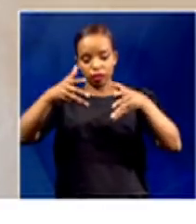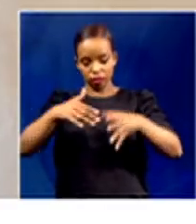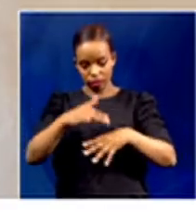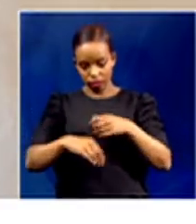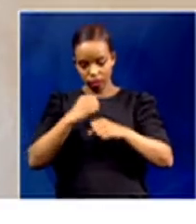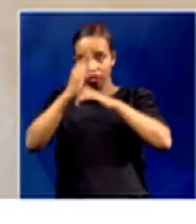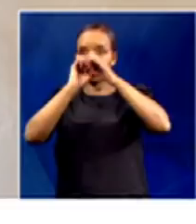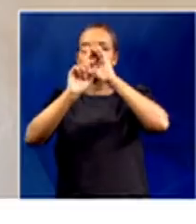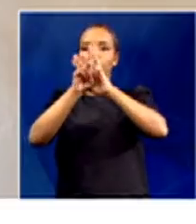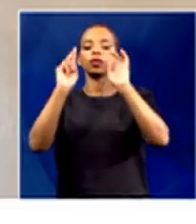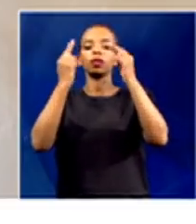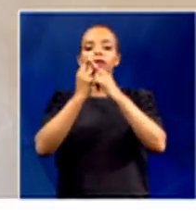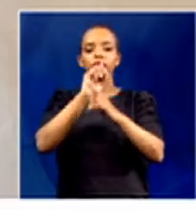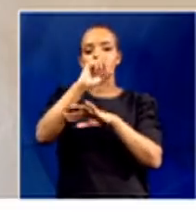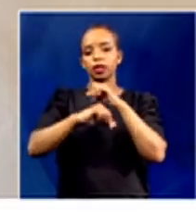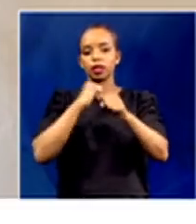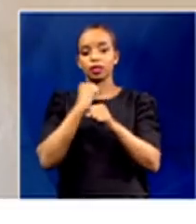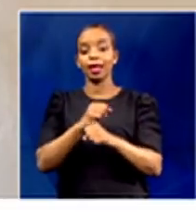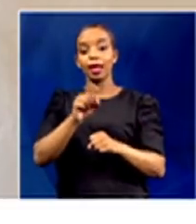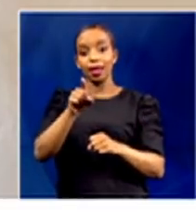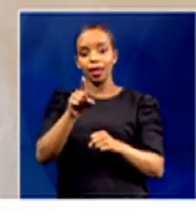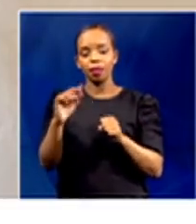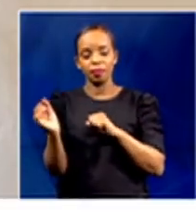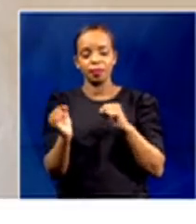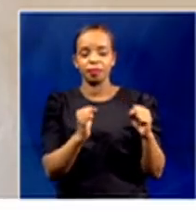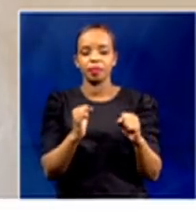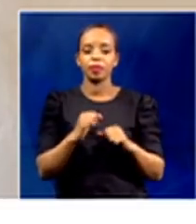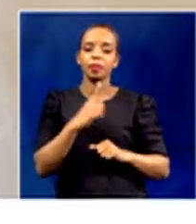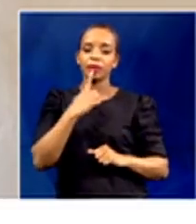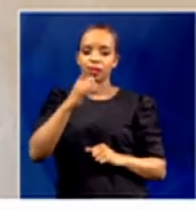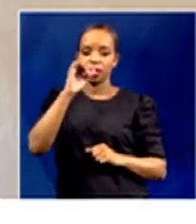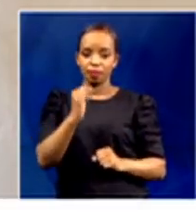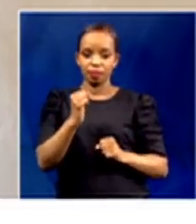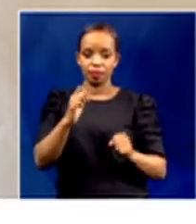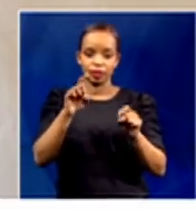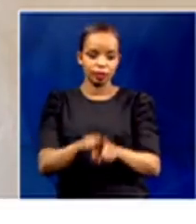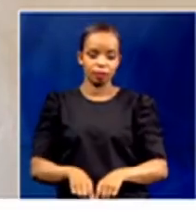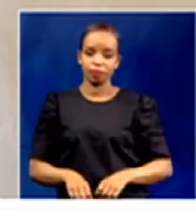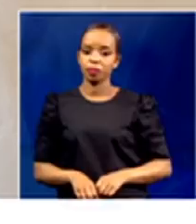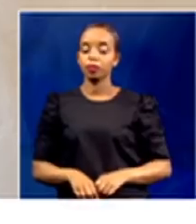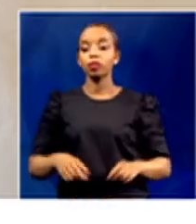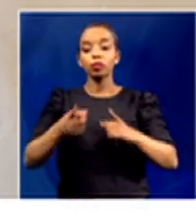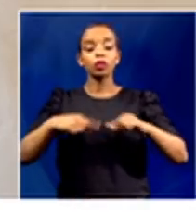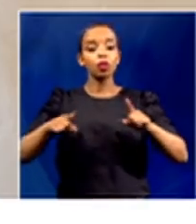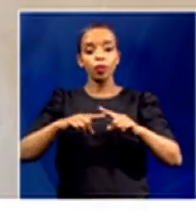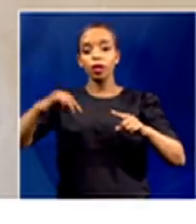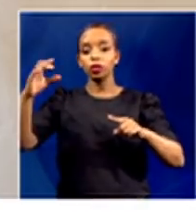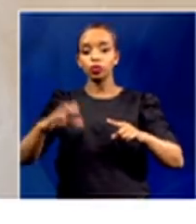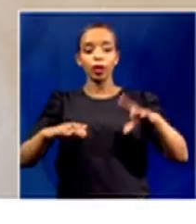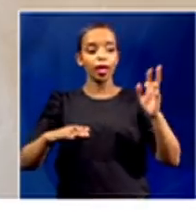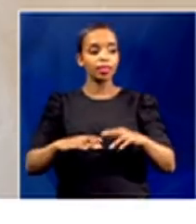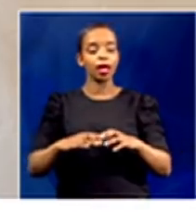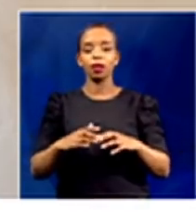DCA. So we are still saying that we should still try our best, bring our minds together, get our resources together,